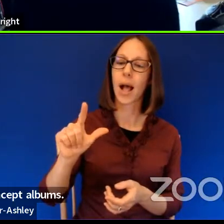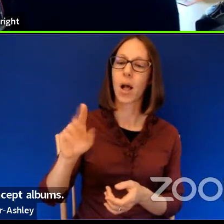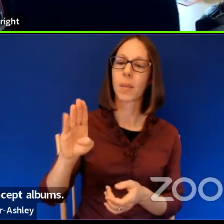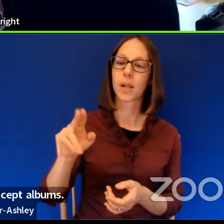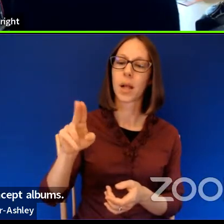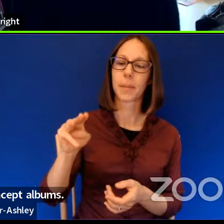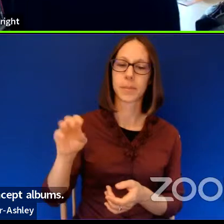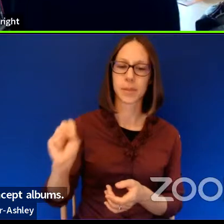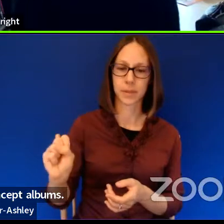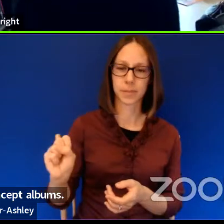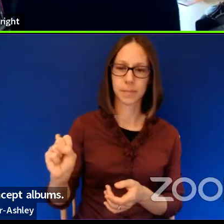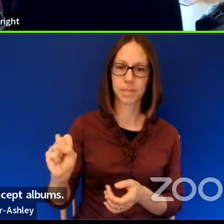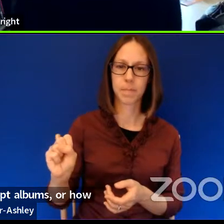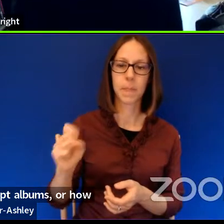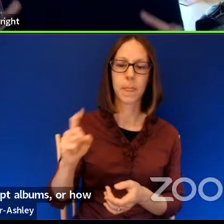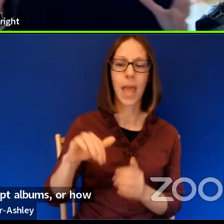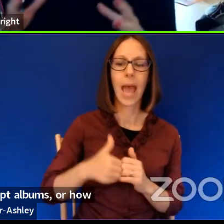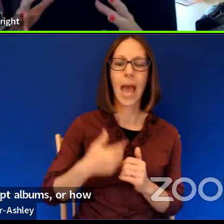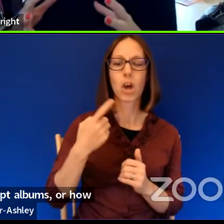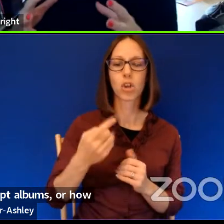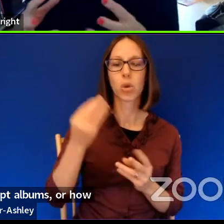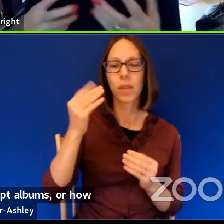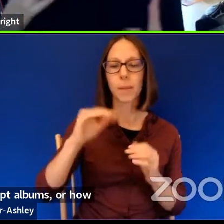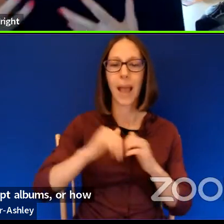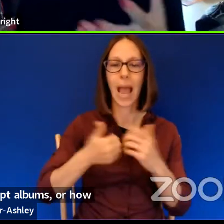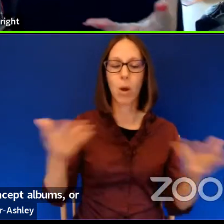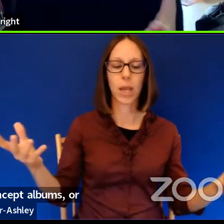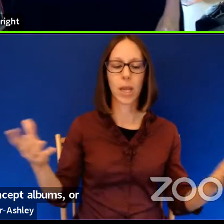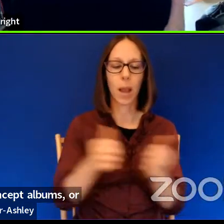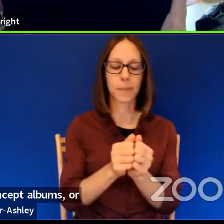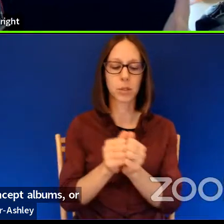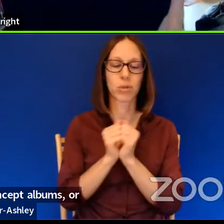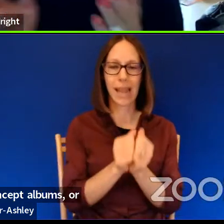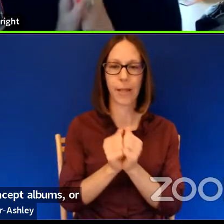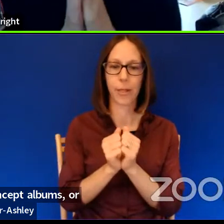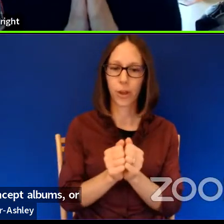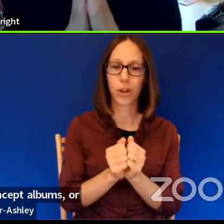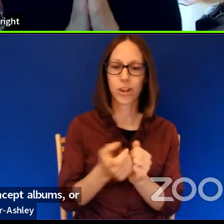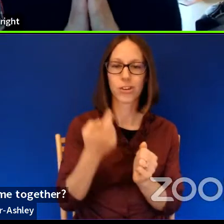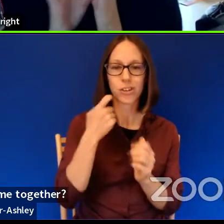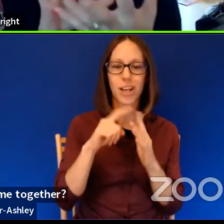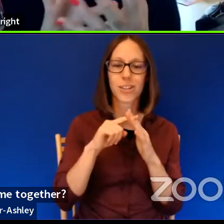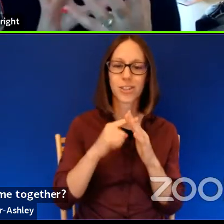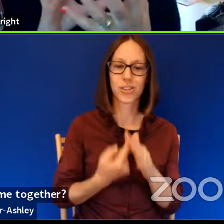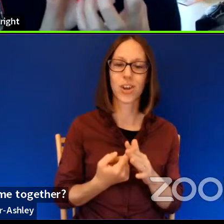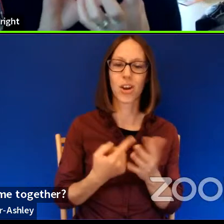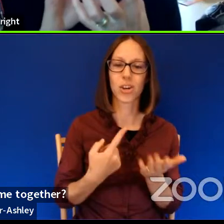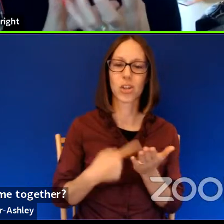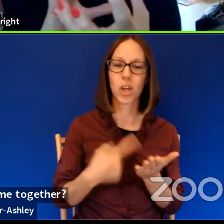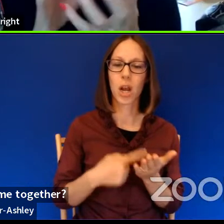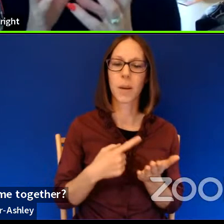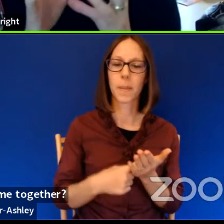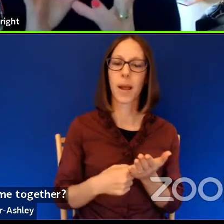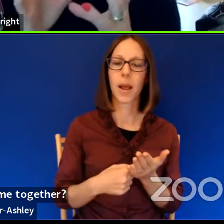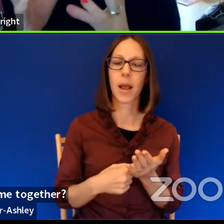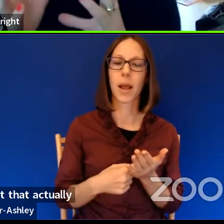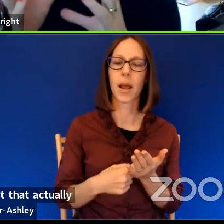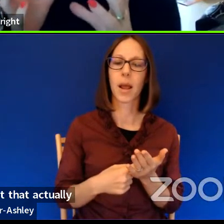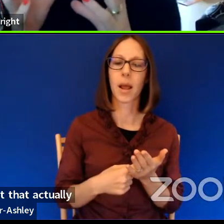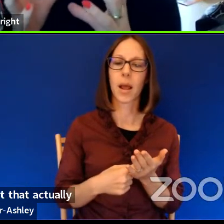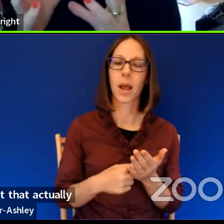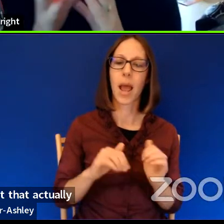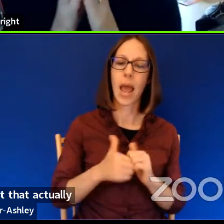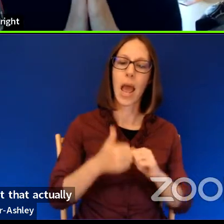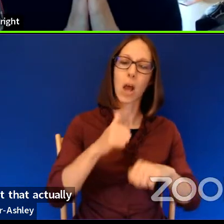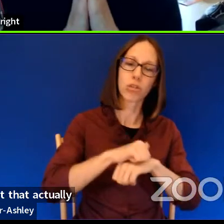albums or how do you think about how they come together? I mean, you've just started to talk about that actually, like how you think about stones